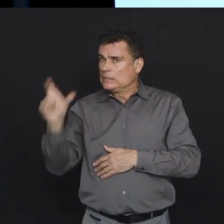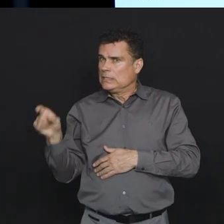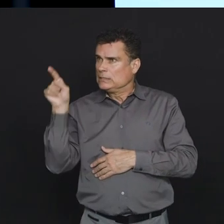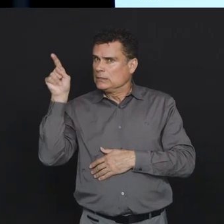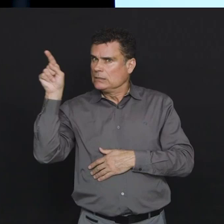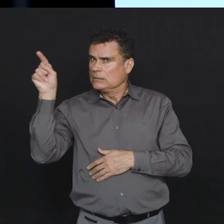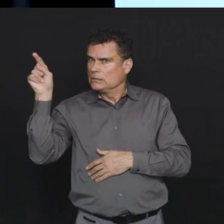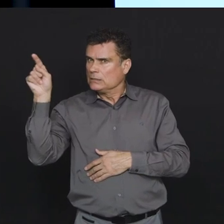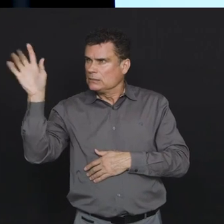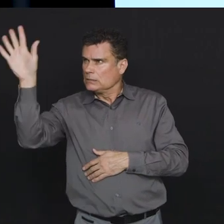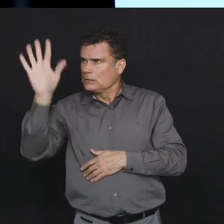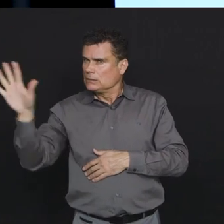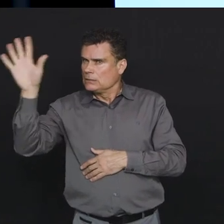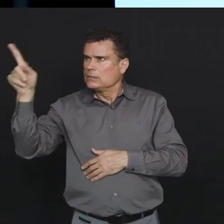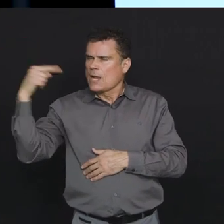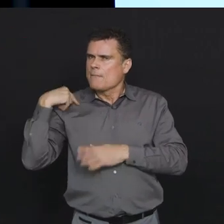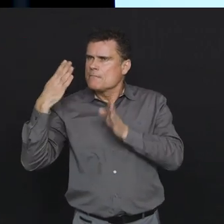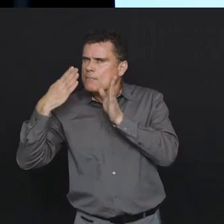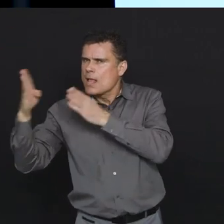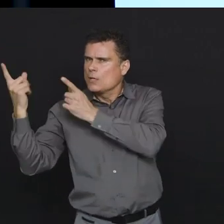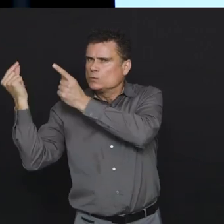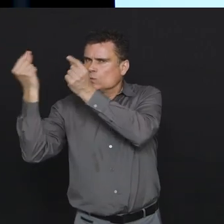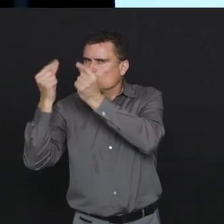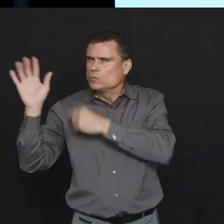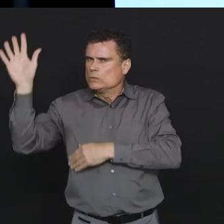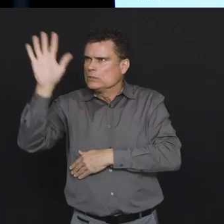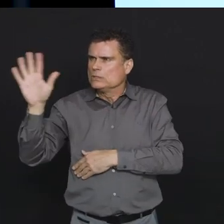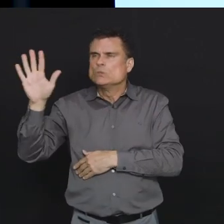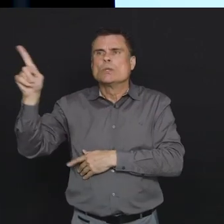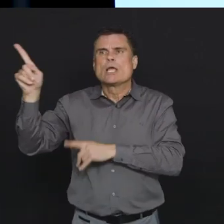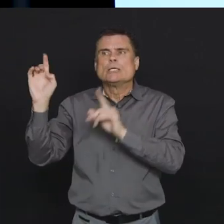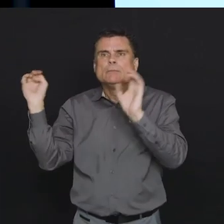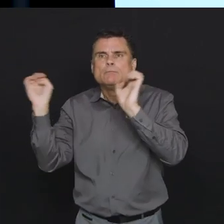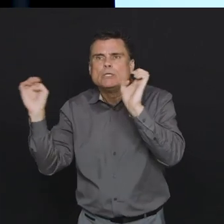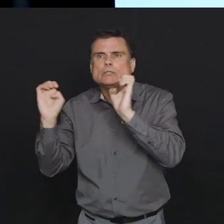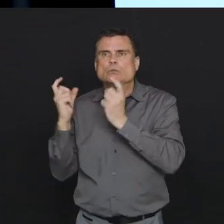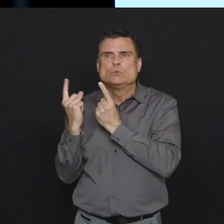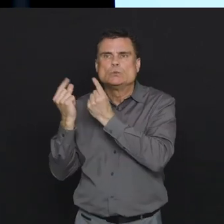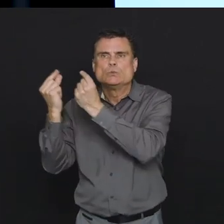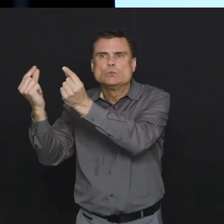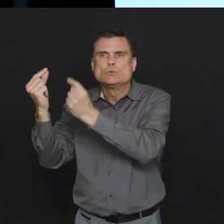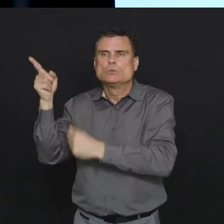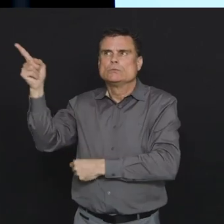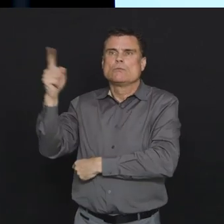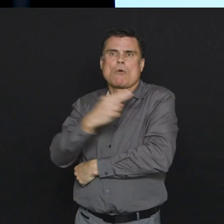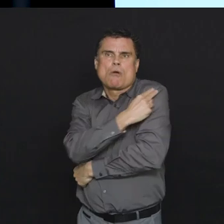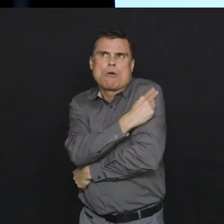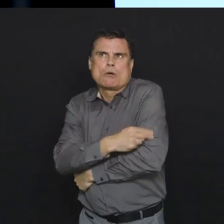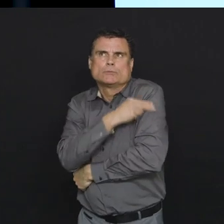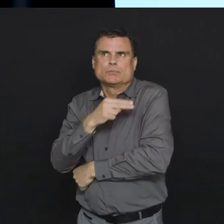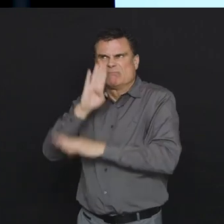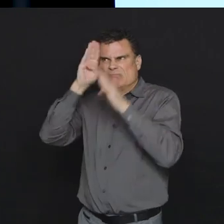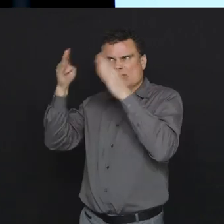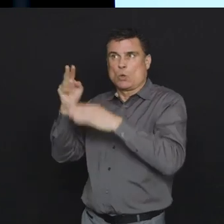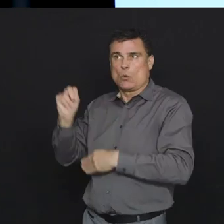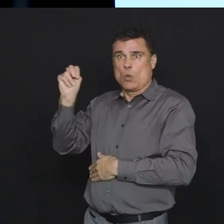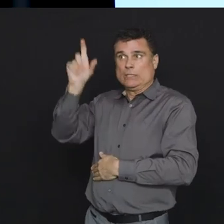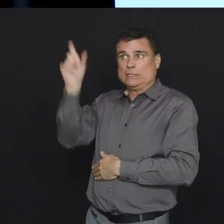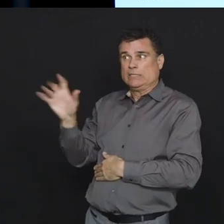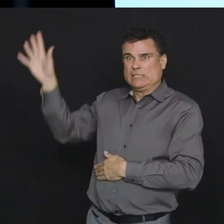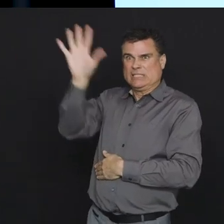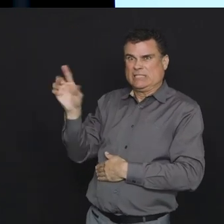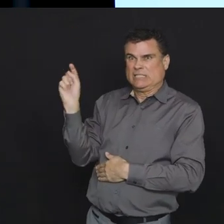done two for Northern Italy and made two preparations for Northern Italy is to deal with the most severe version which is focused on